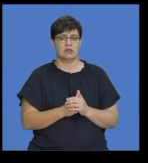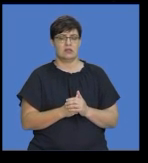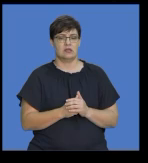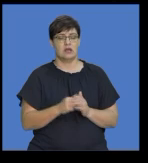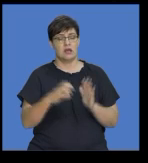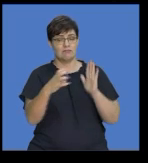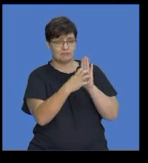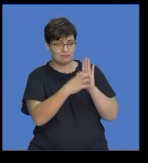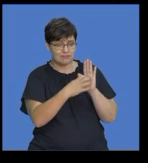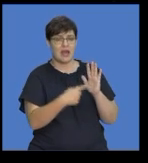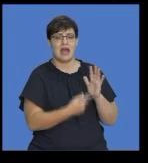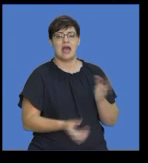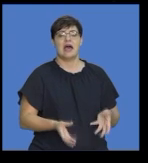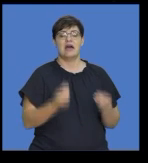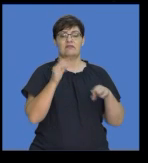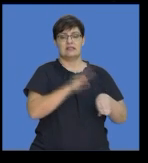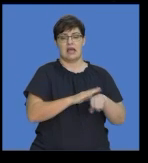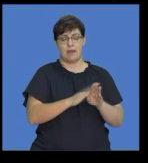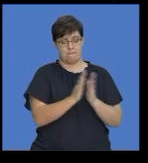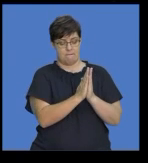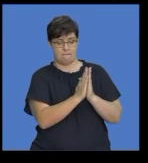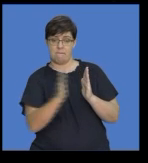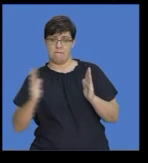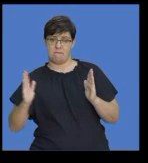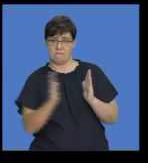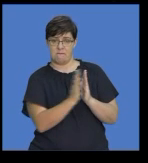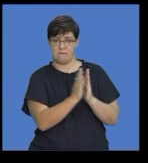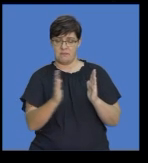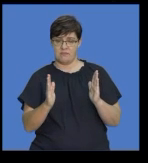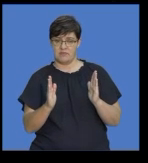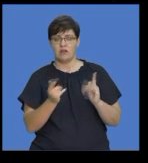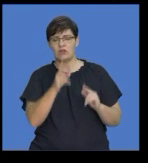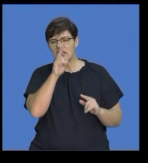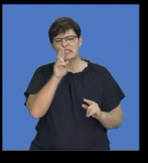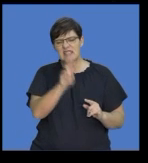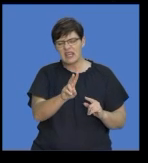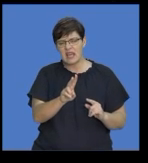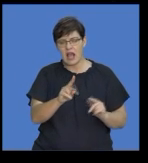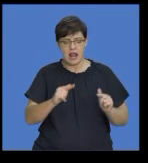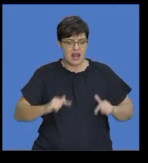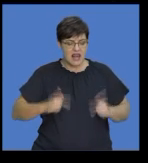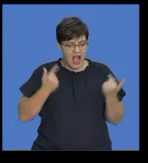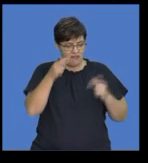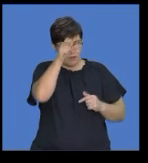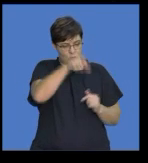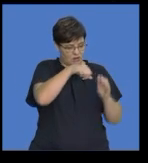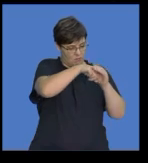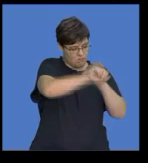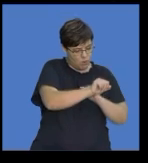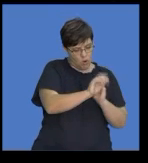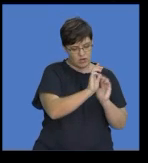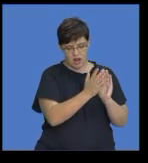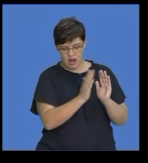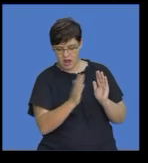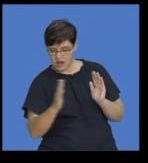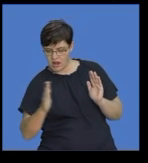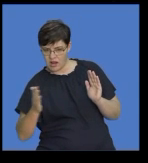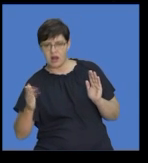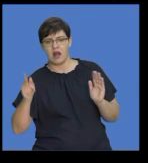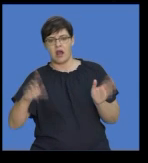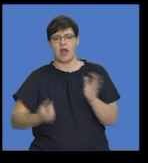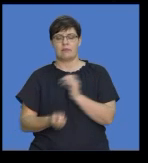obituaries have a timeline. So, we're able to see how the life of the deceased individual actually